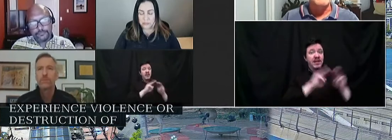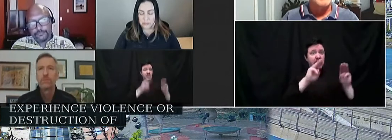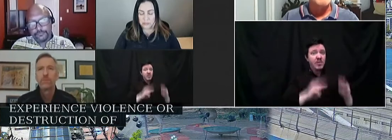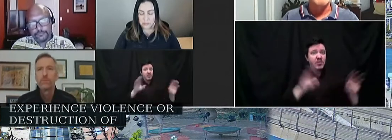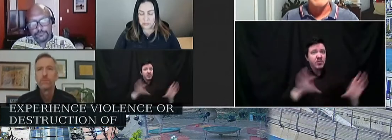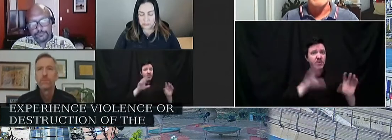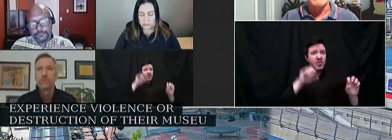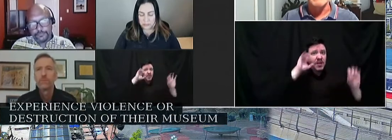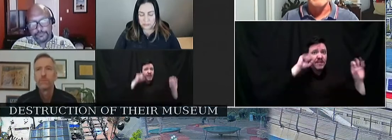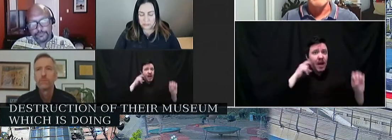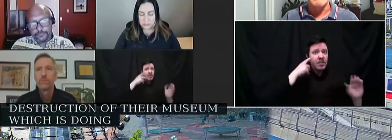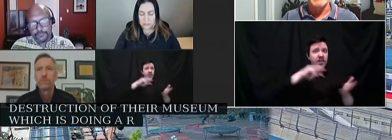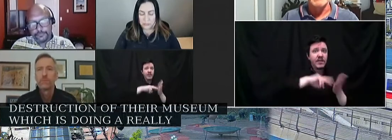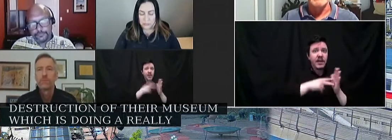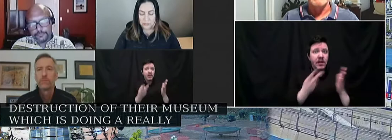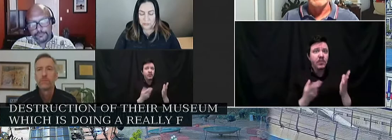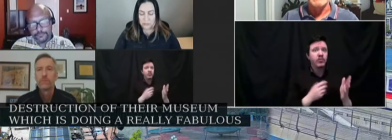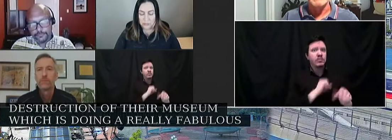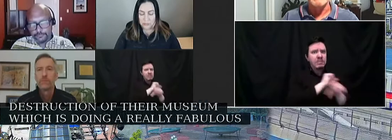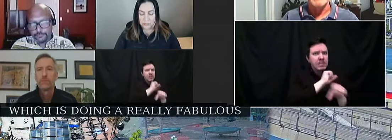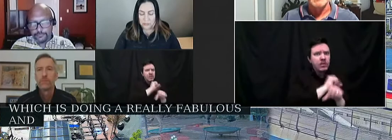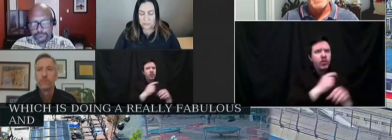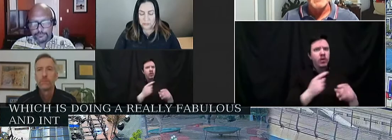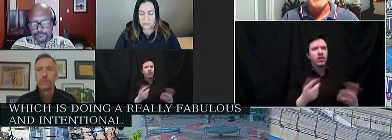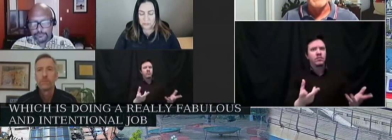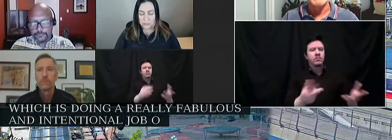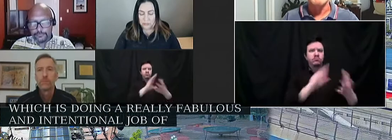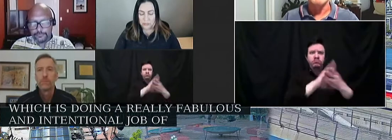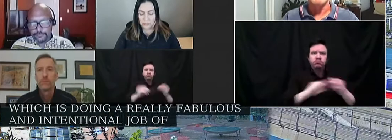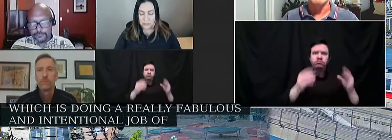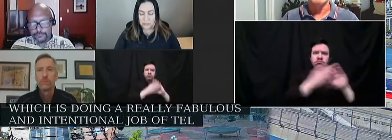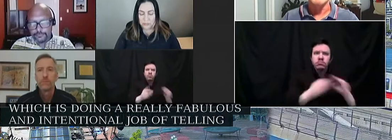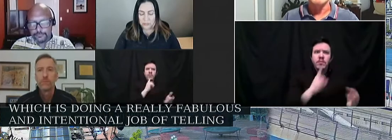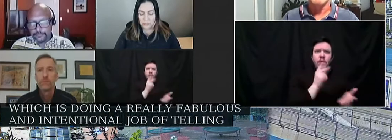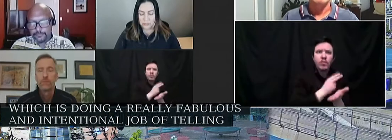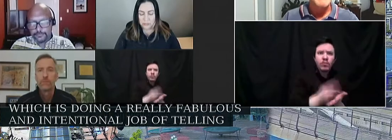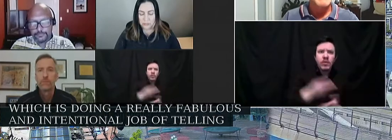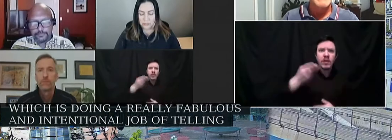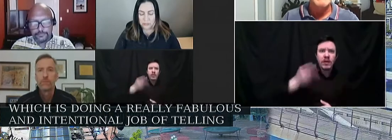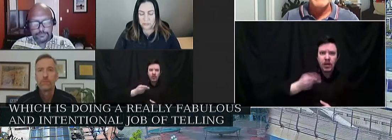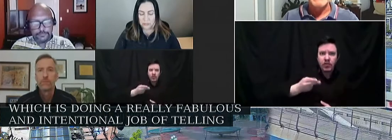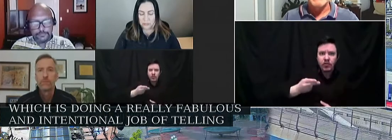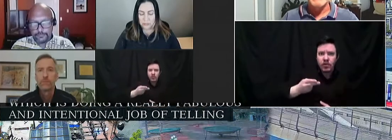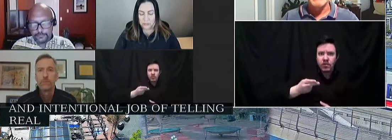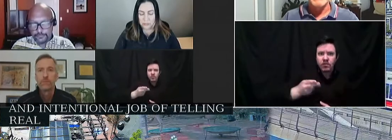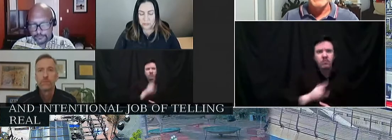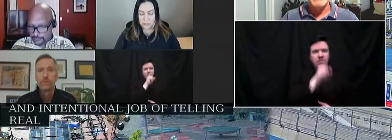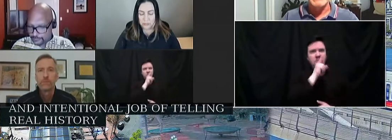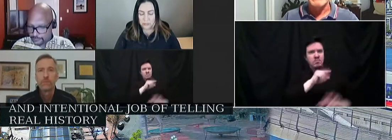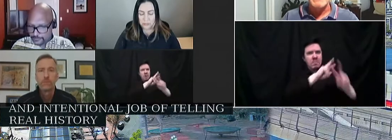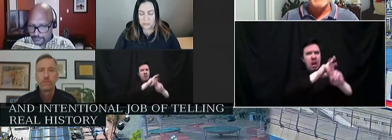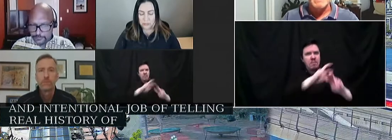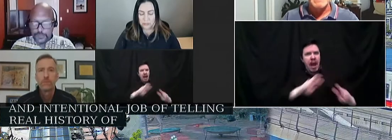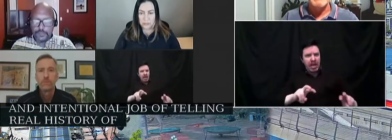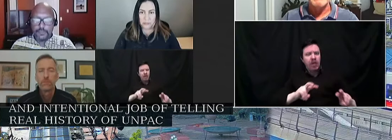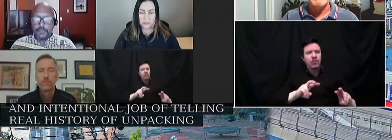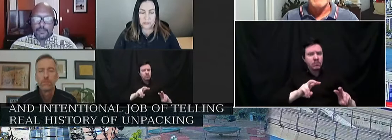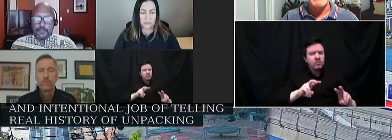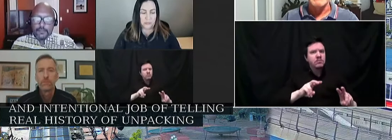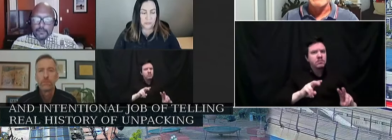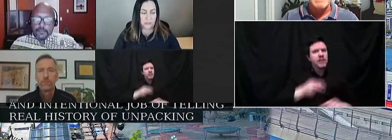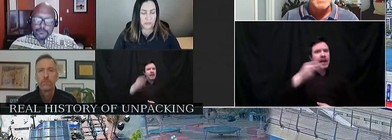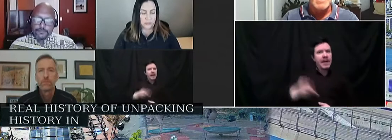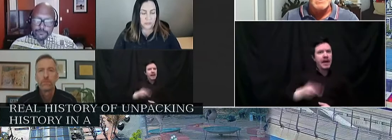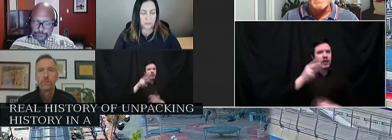intentional job of telling real, real history of unpacking history in a different way,